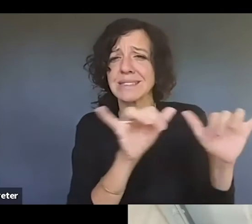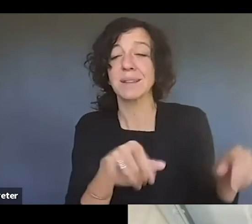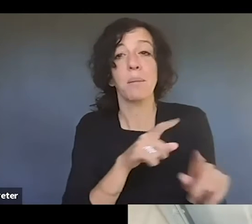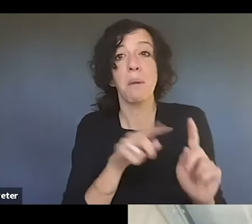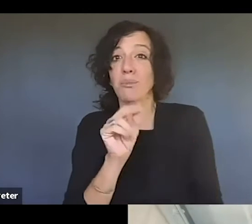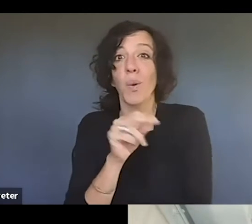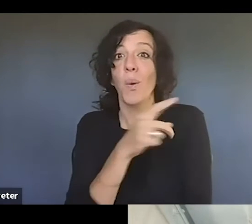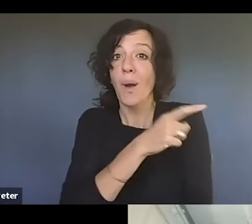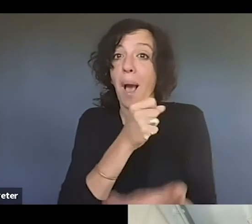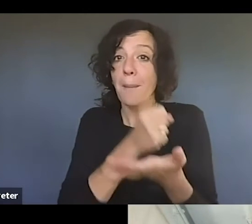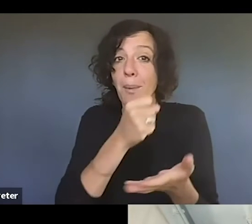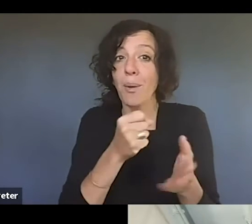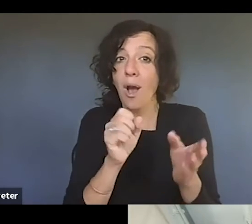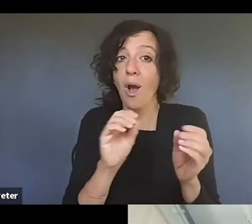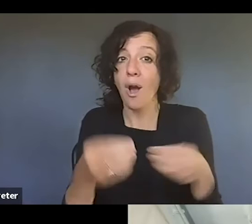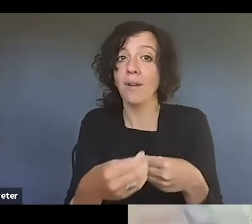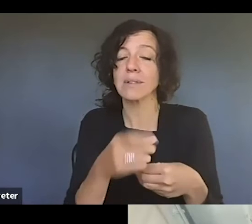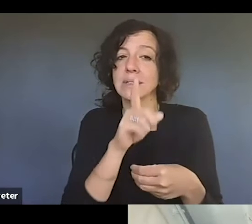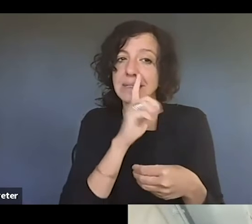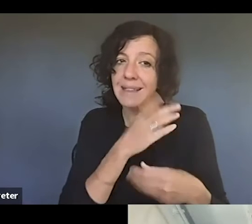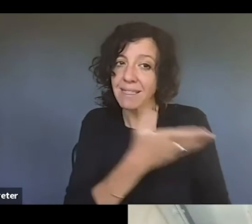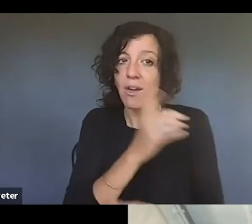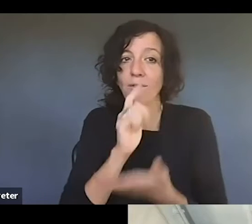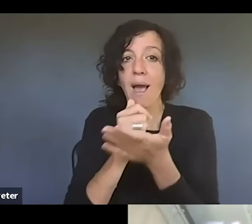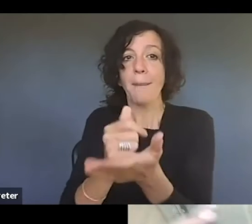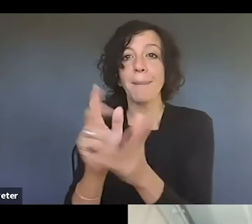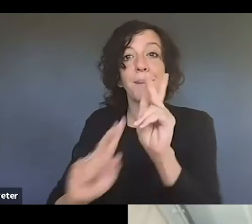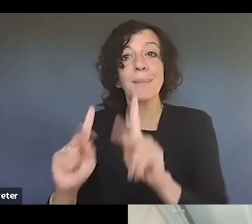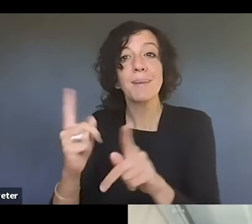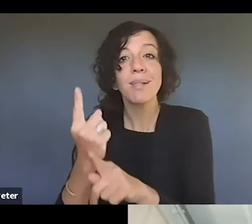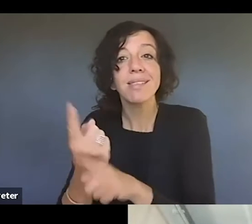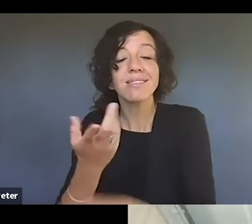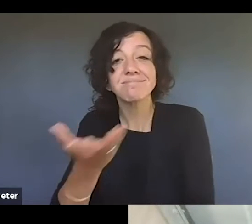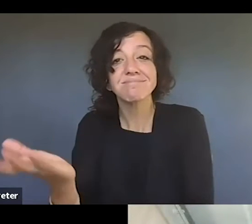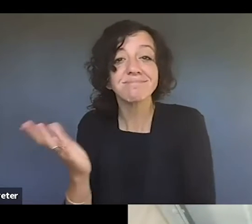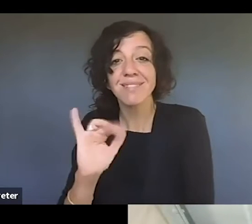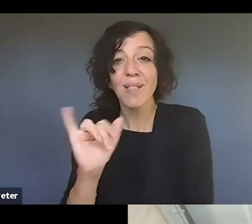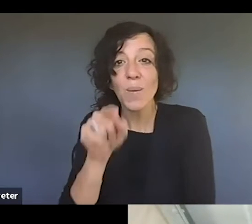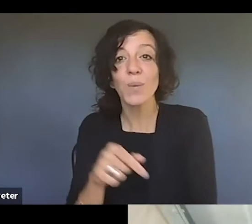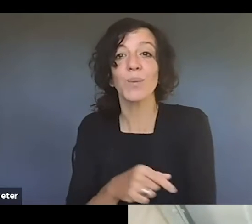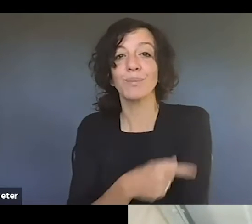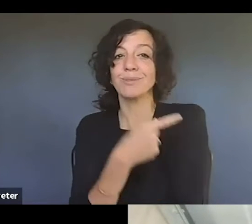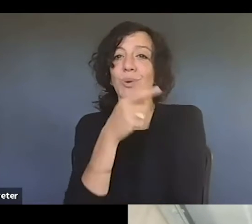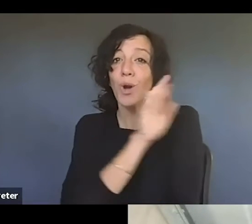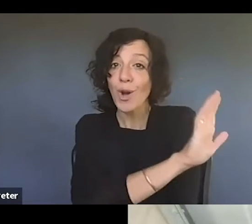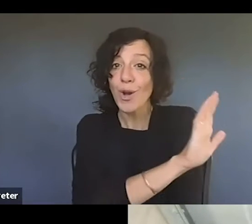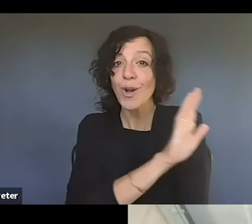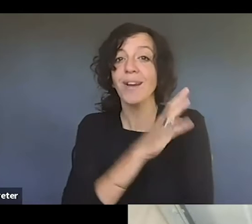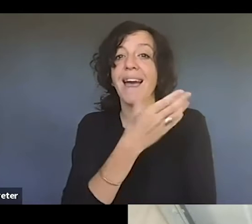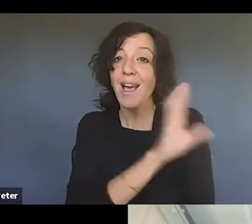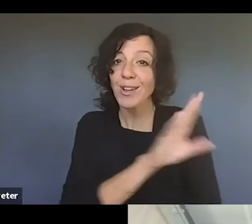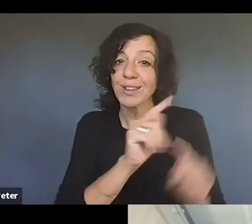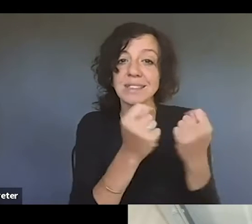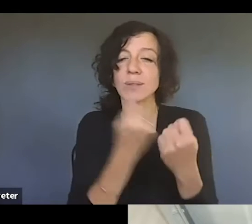help creators. And so, you know, Jalen and her entire team, they're constantly thinking through, how do we get